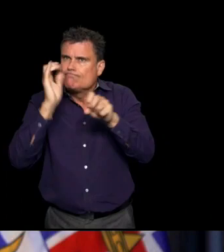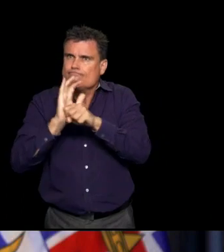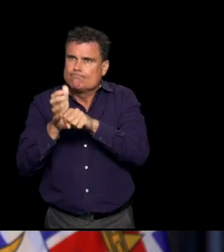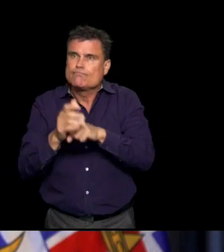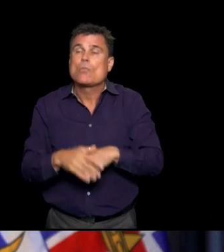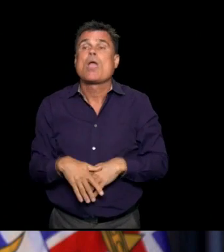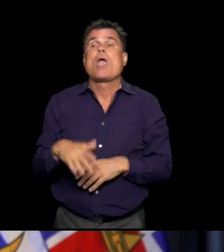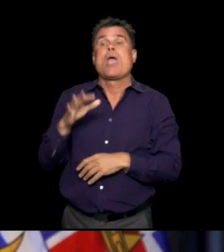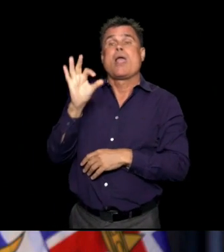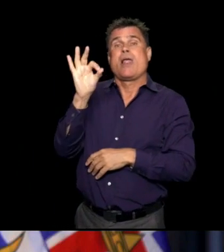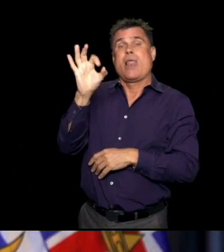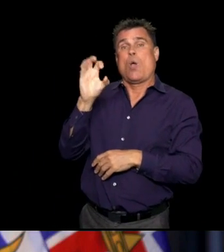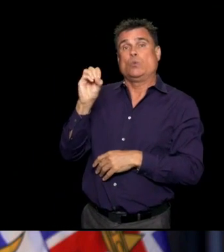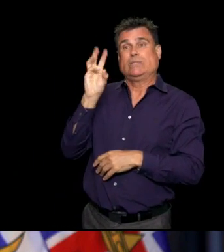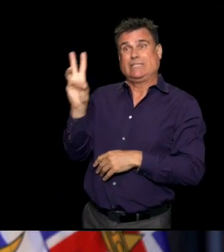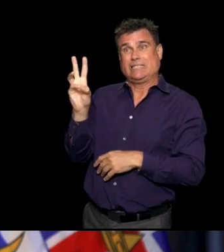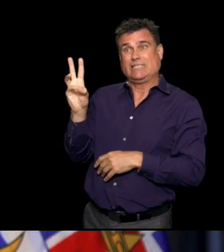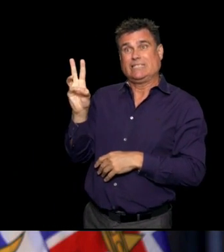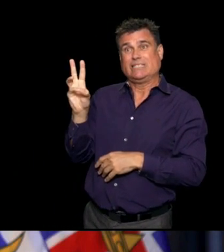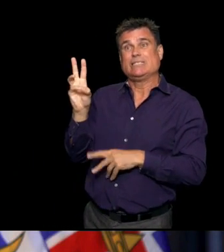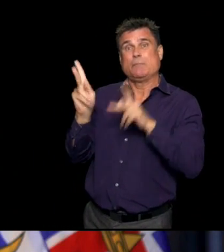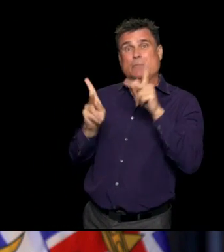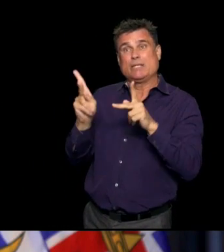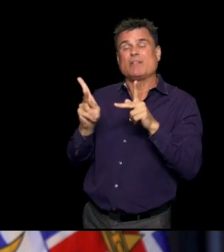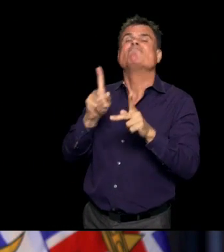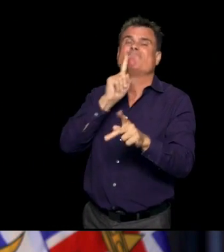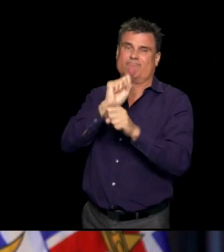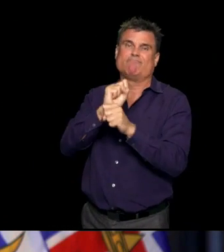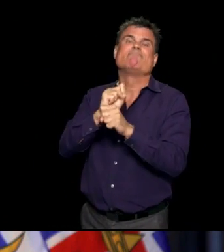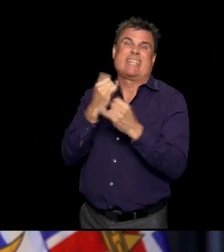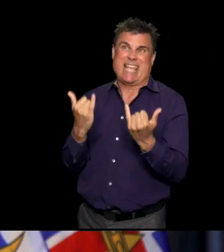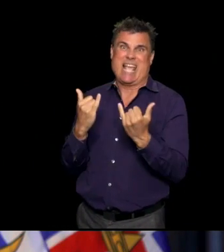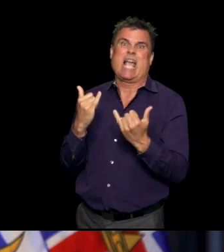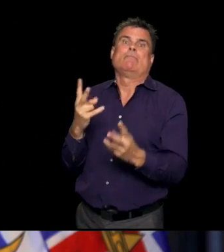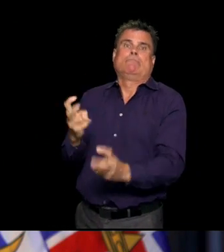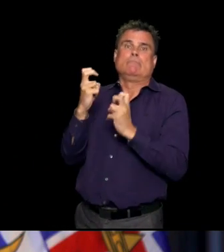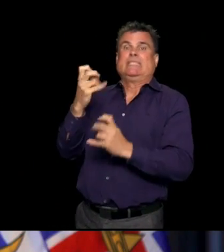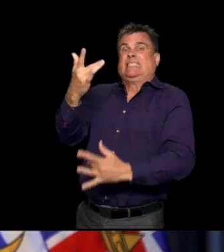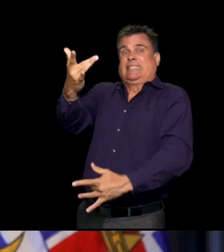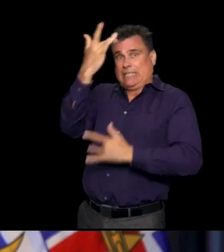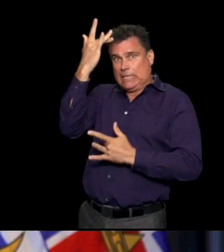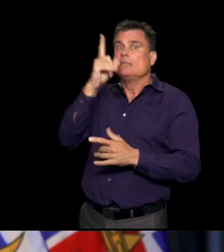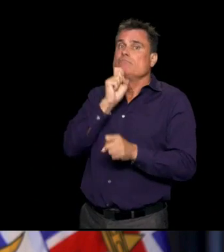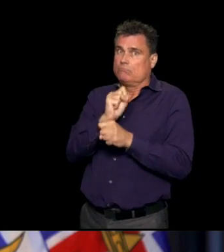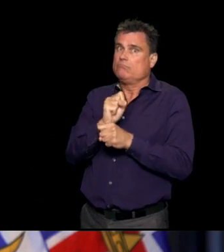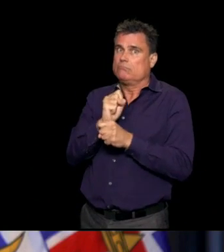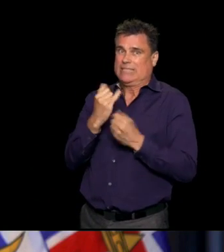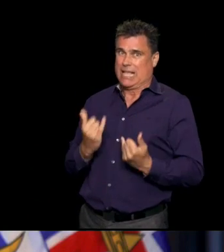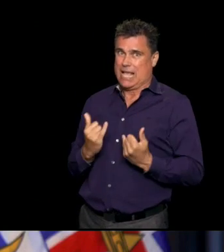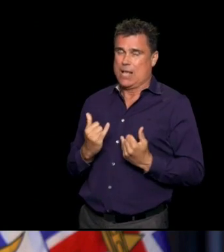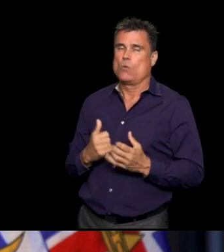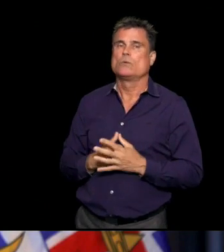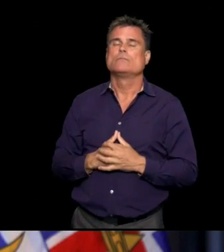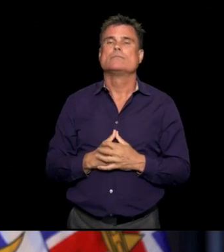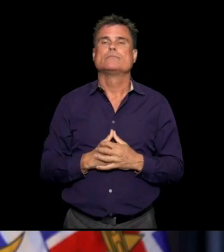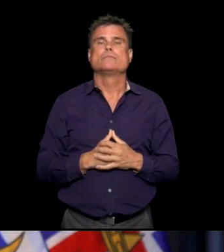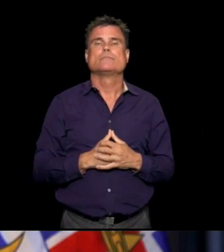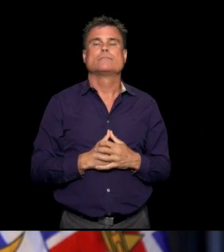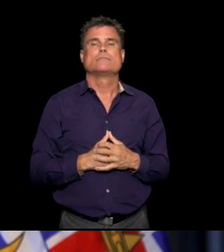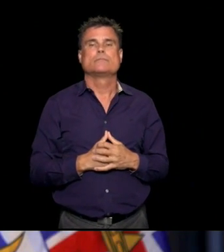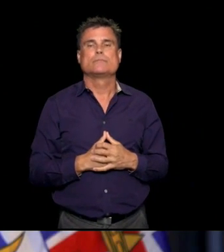cases. And in the last two days, Wednesday's report, 4,409 tests completed, 4